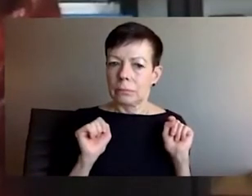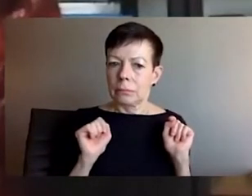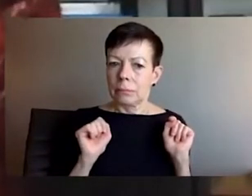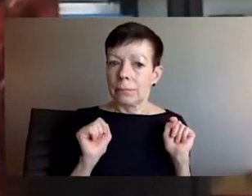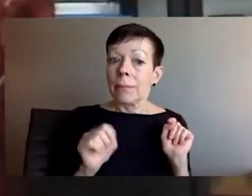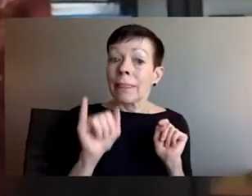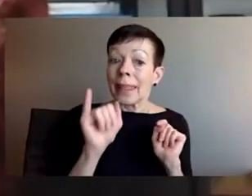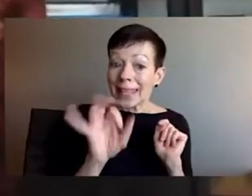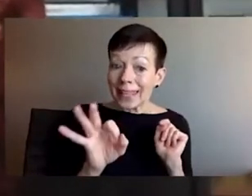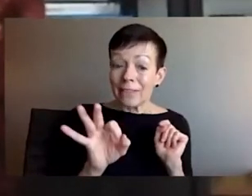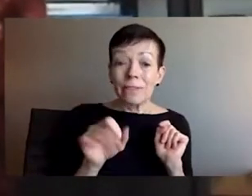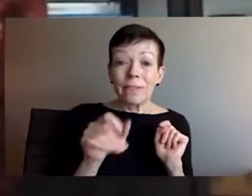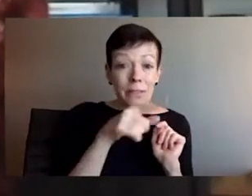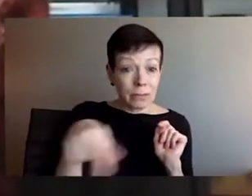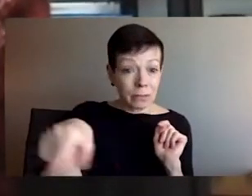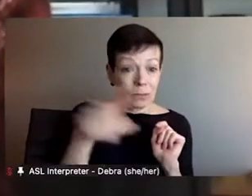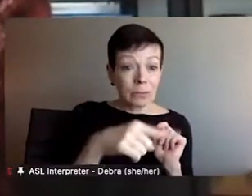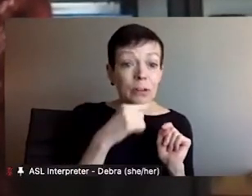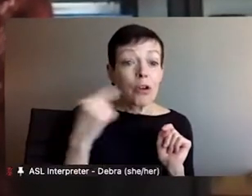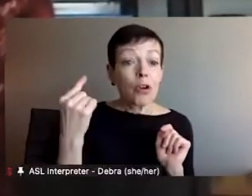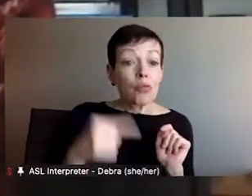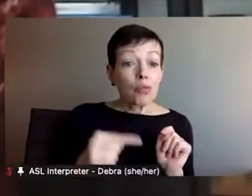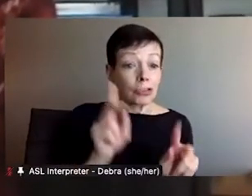I don't know that there's any other way to describe it.